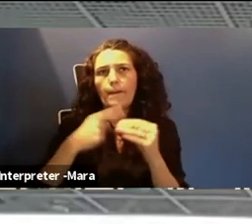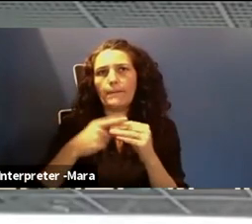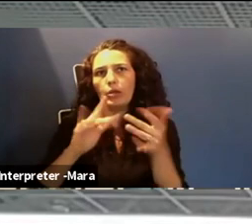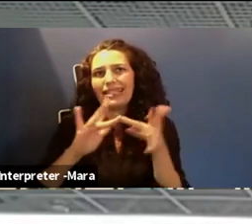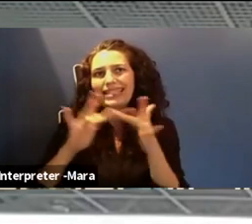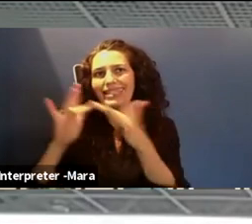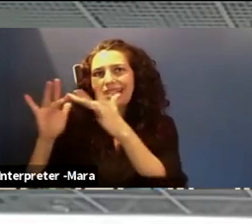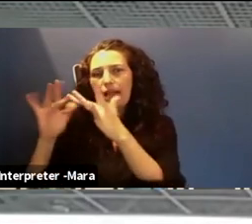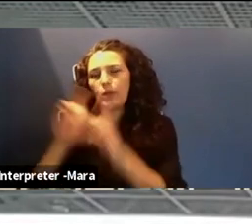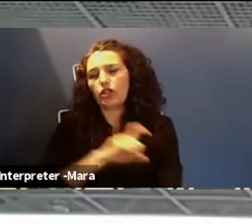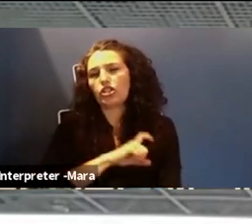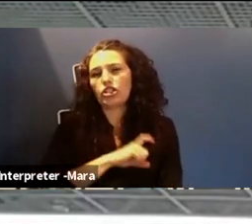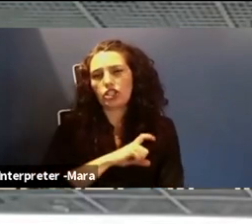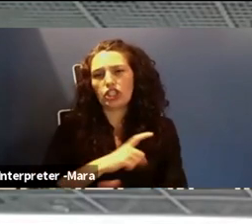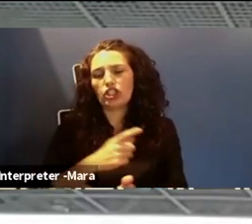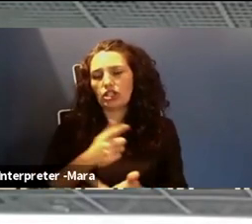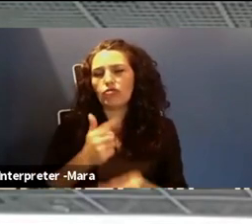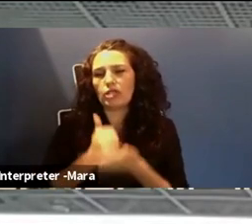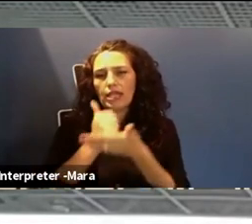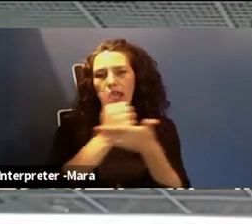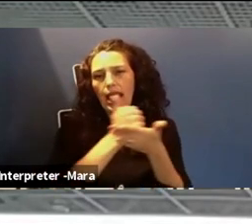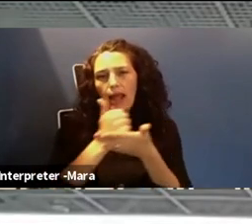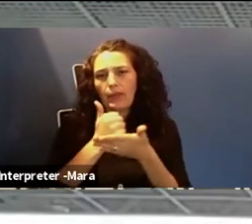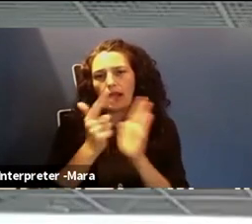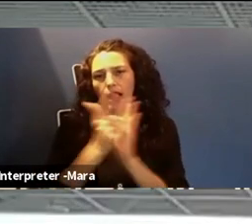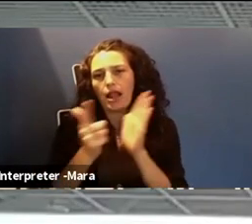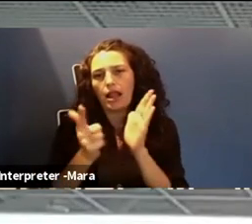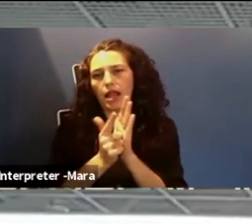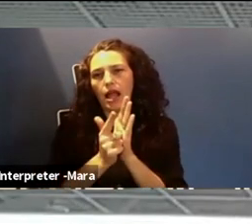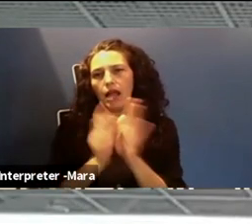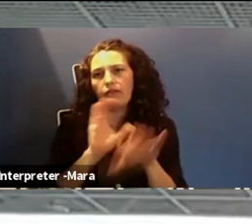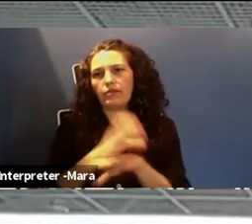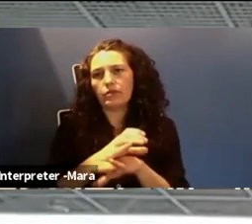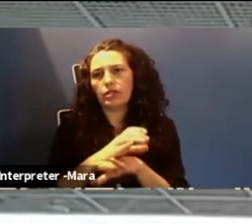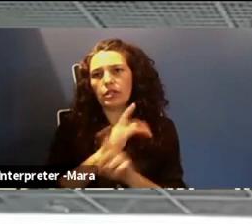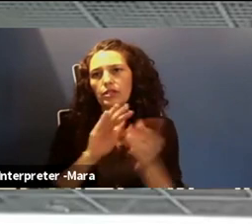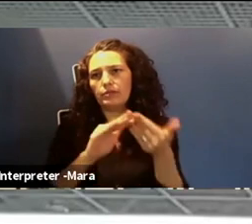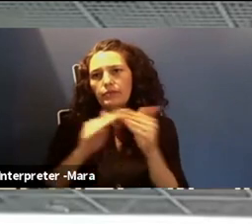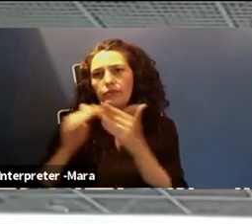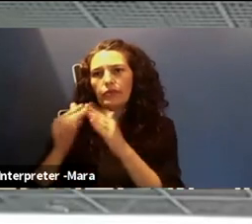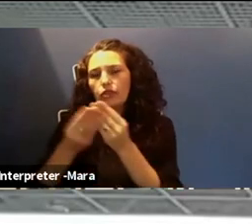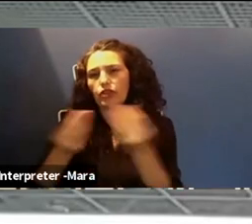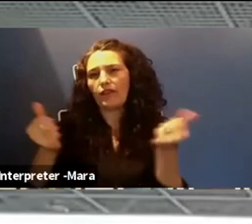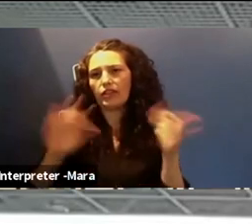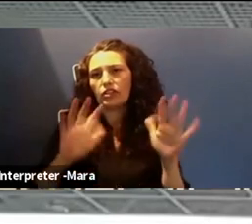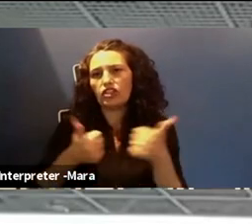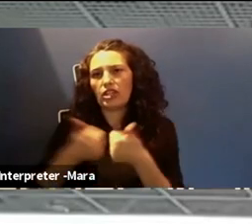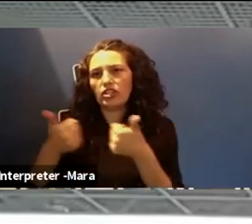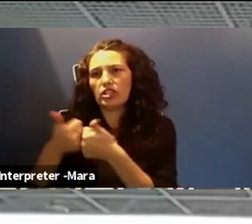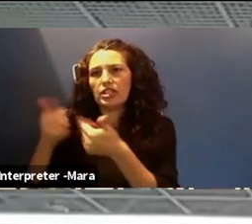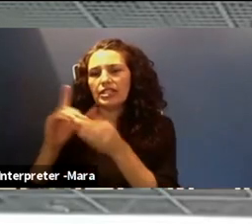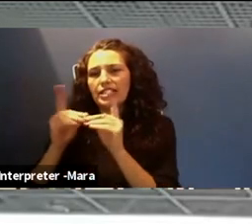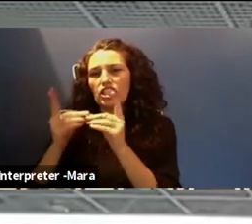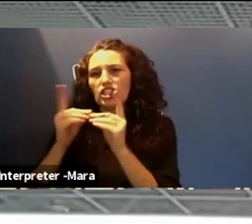I'm, I'm helping, uh, the law enforcement community with, you know, solving some challenges in digital forensics. So I